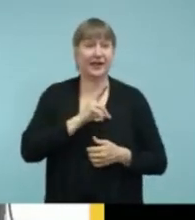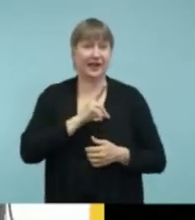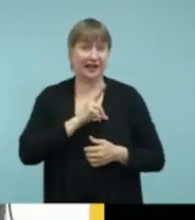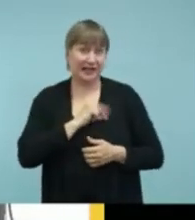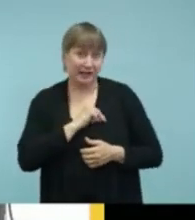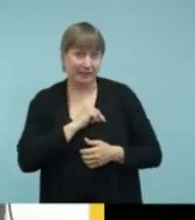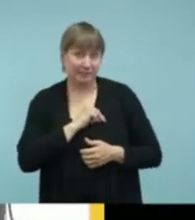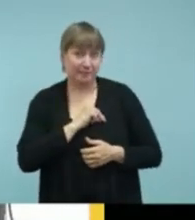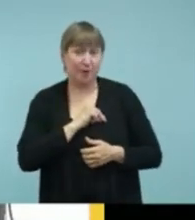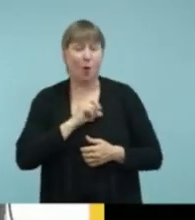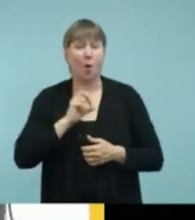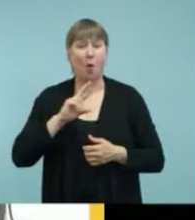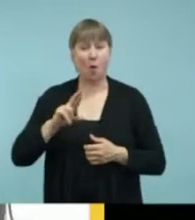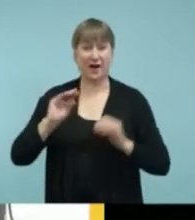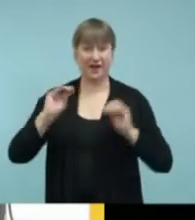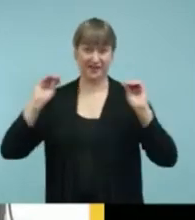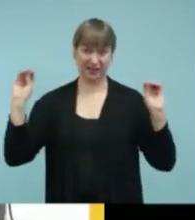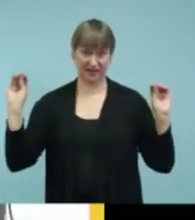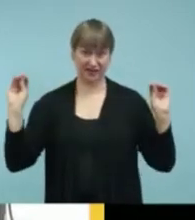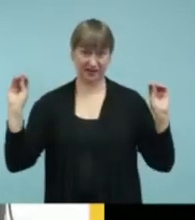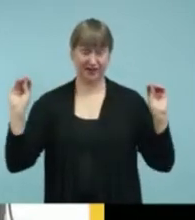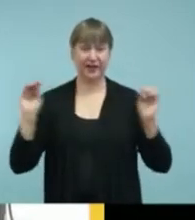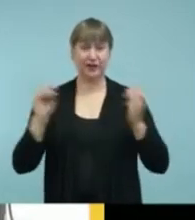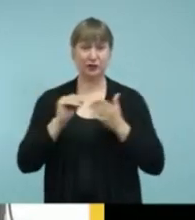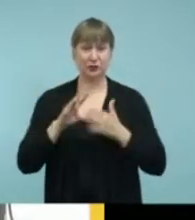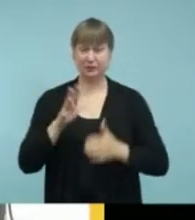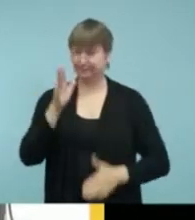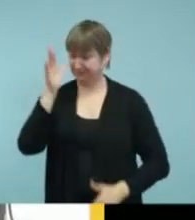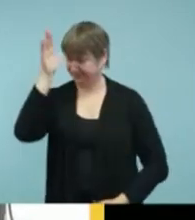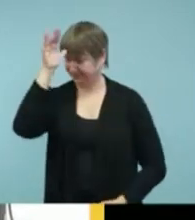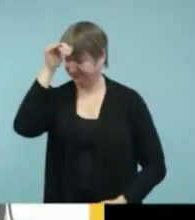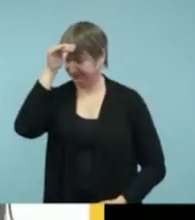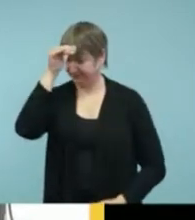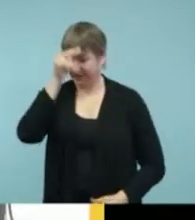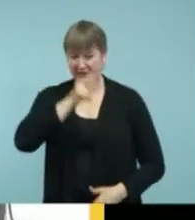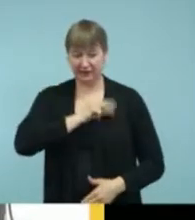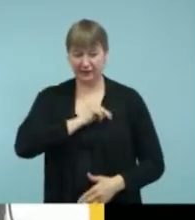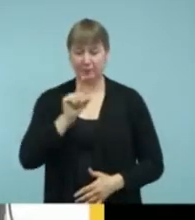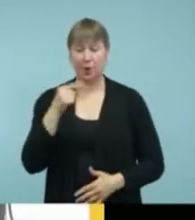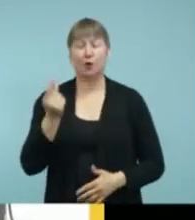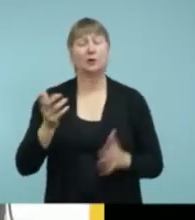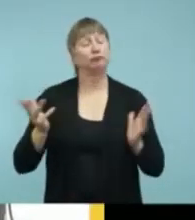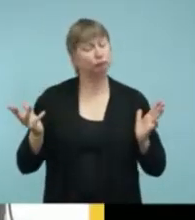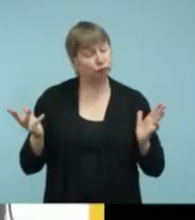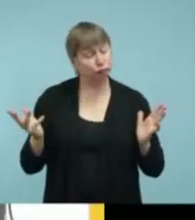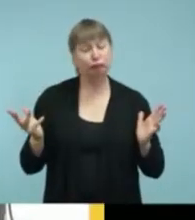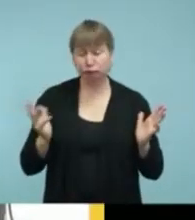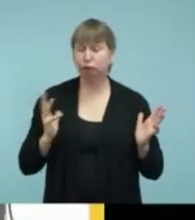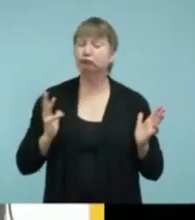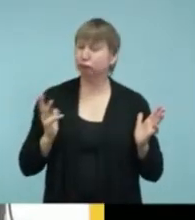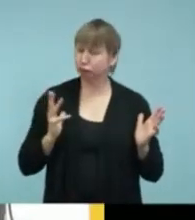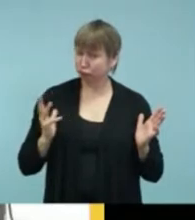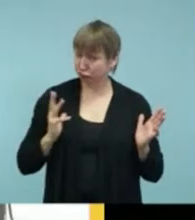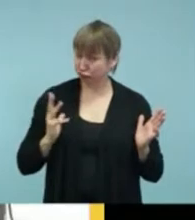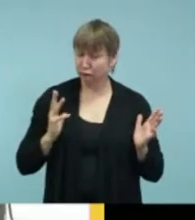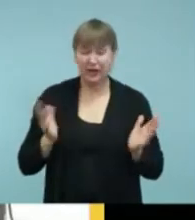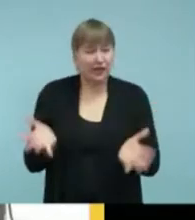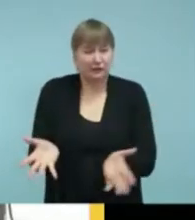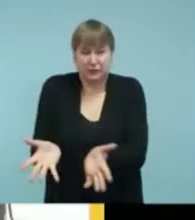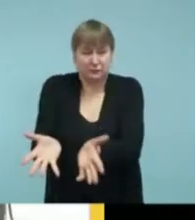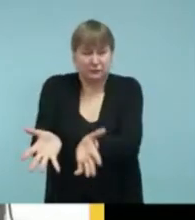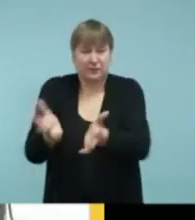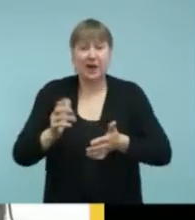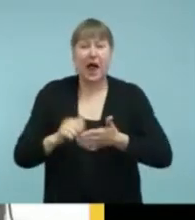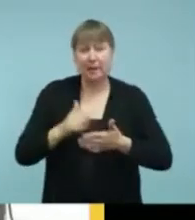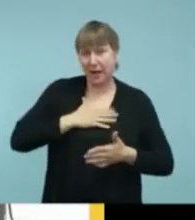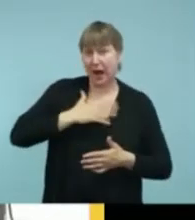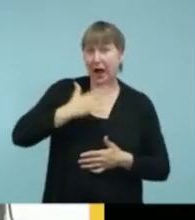yes, I would go with the clip style microphone, but understand that I would still prefer having, you know, having